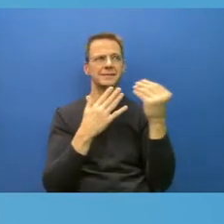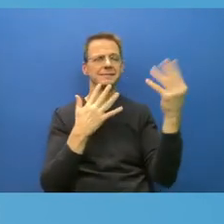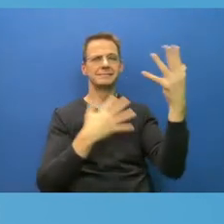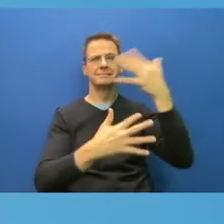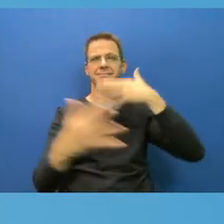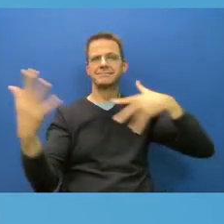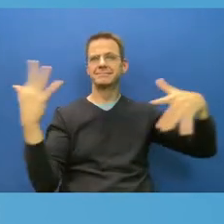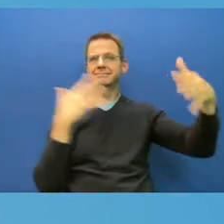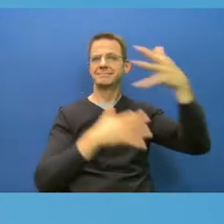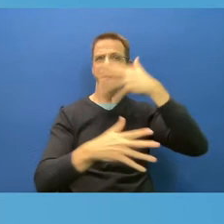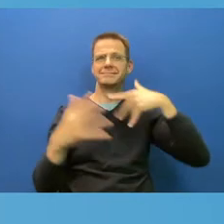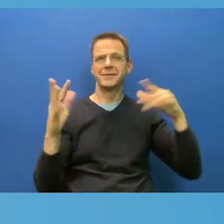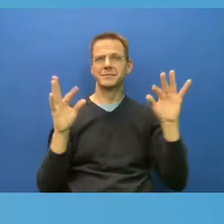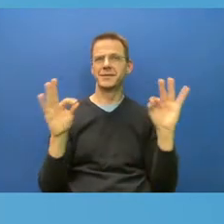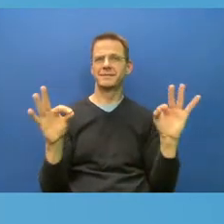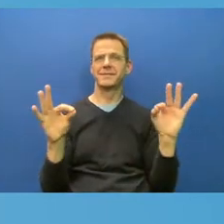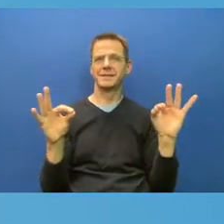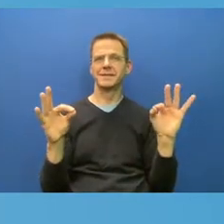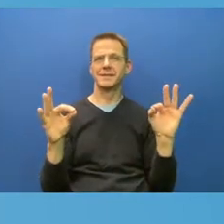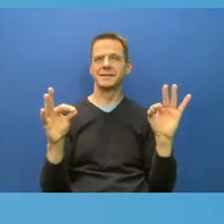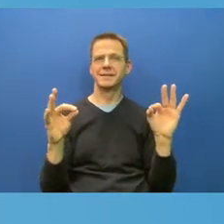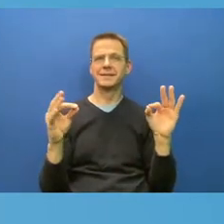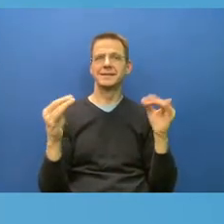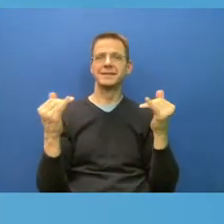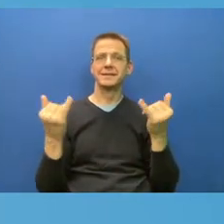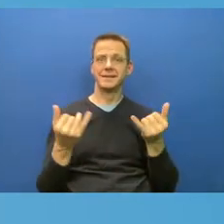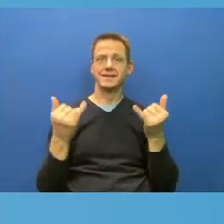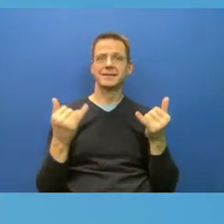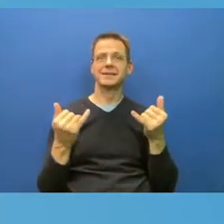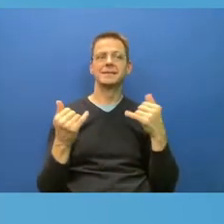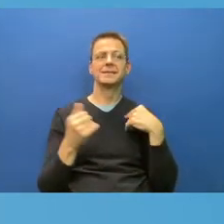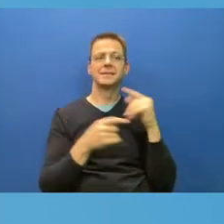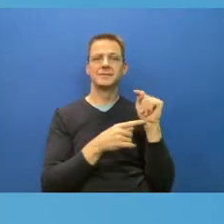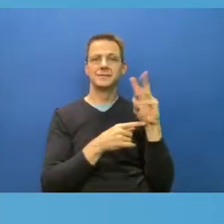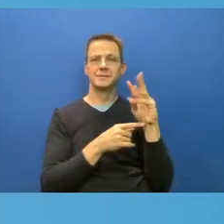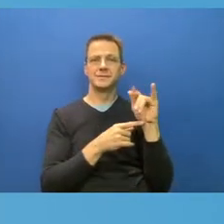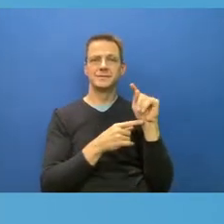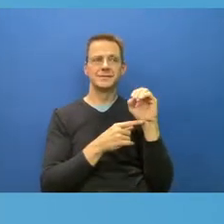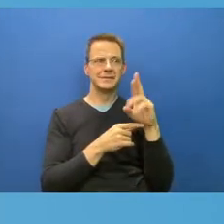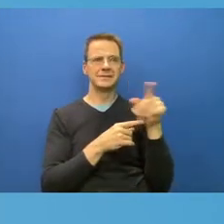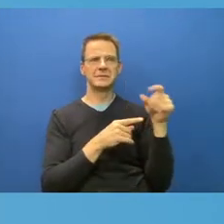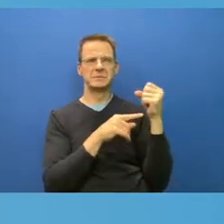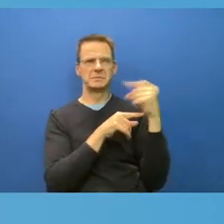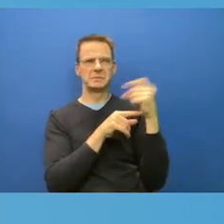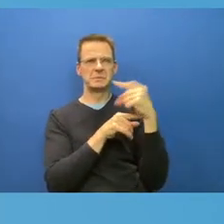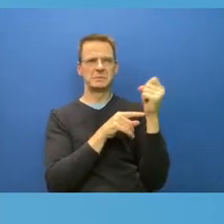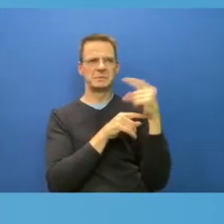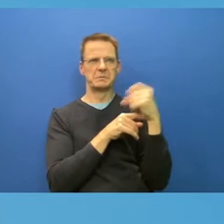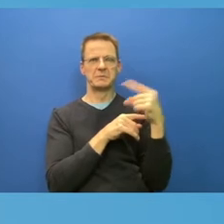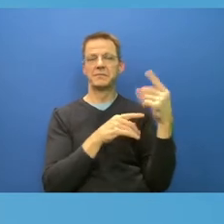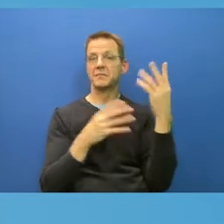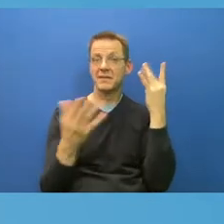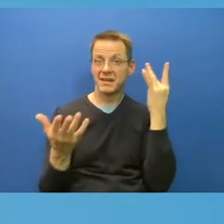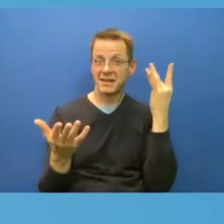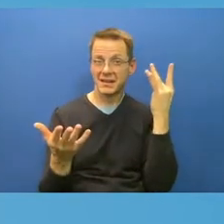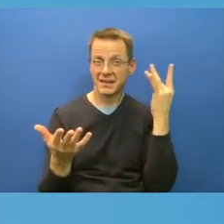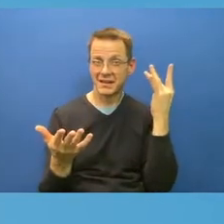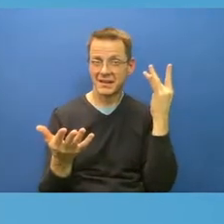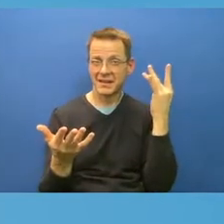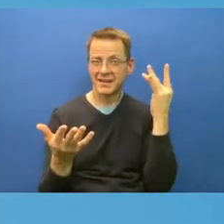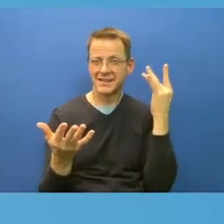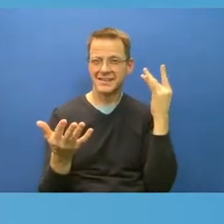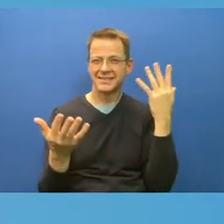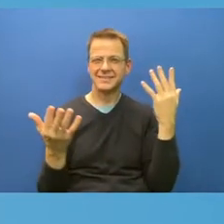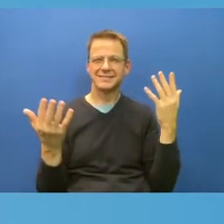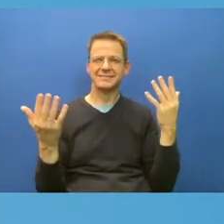because I think that currently, to my mind, and you know, I mean, we just had the